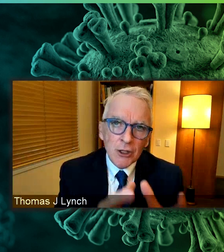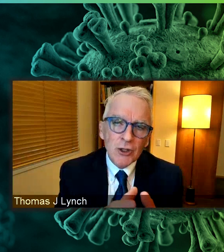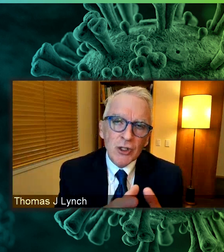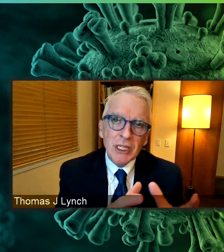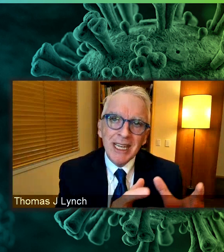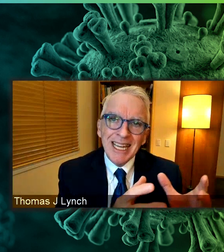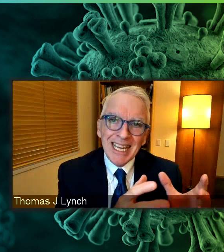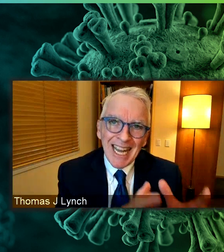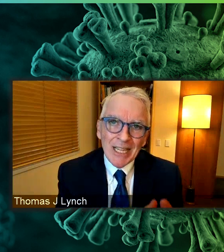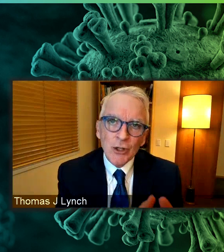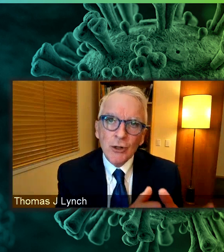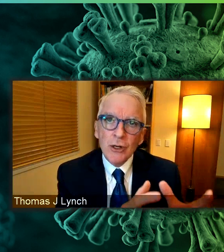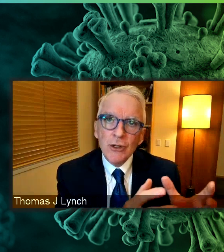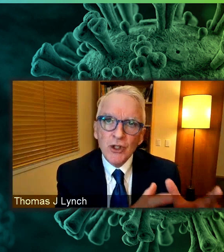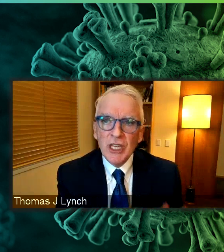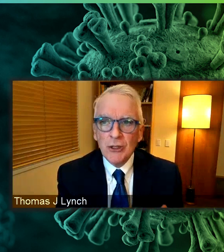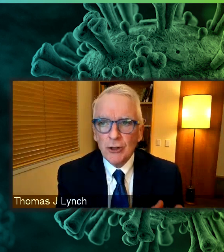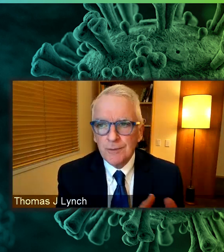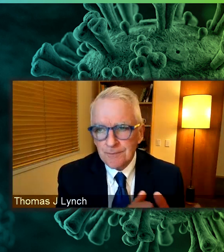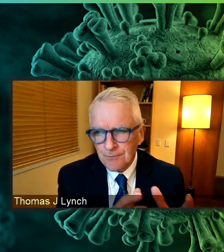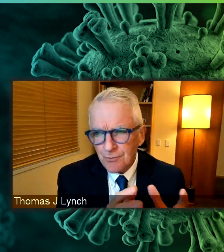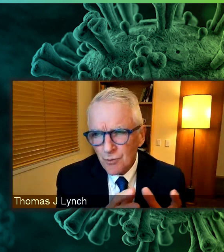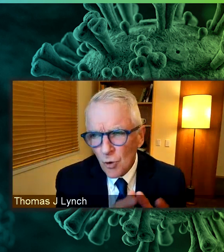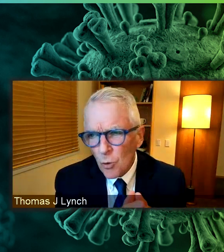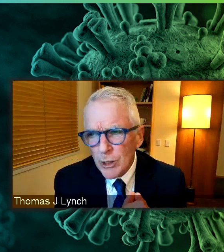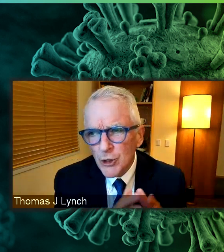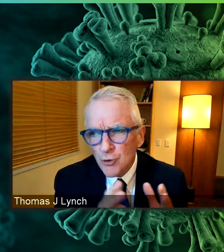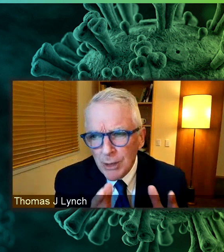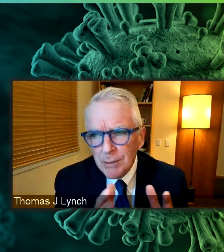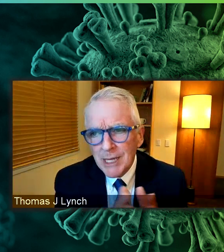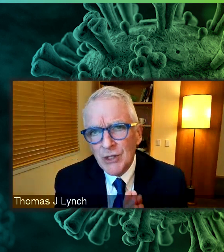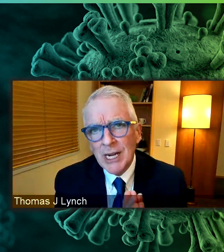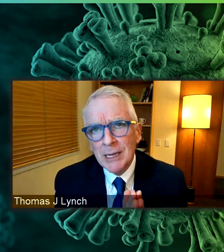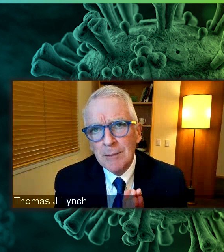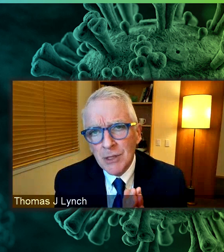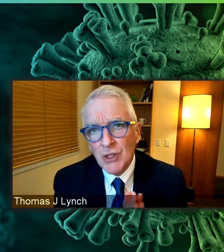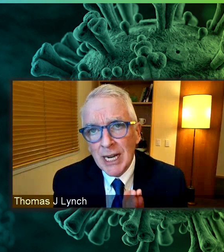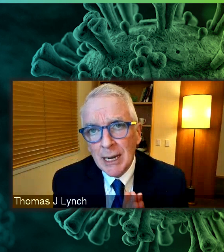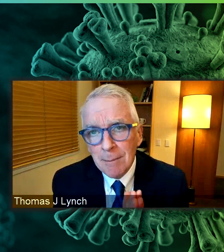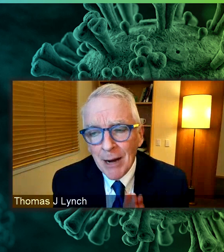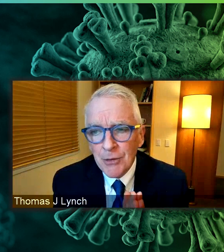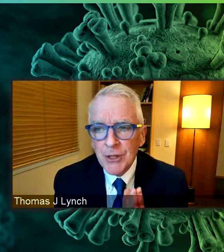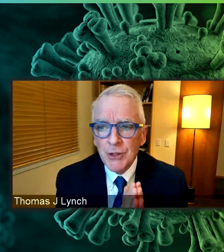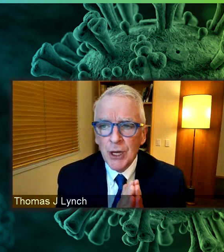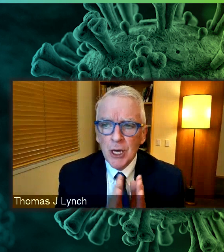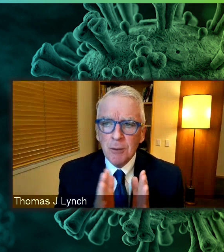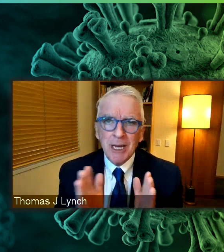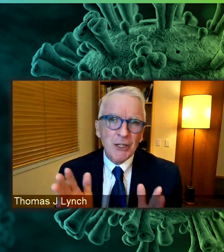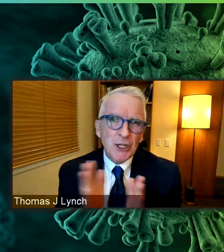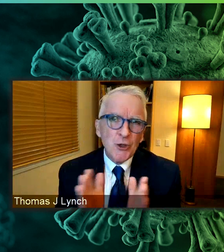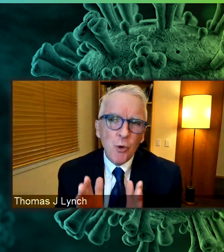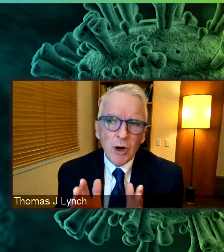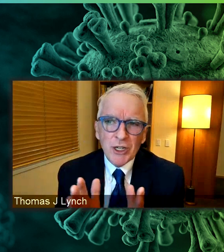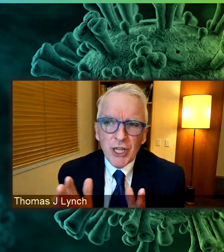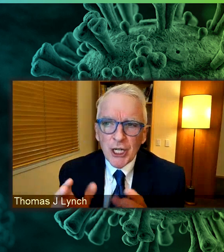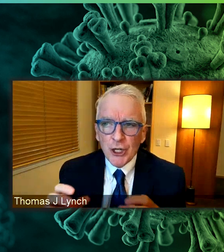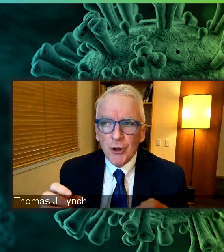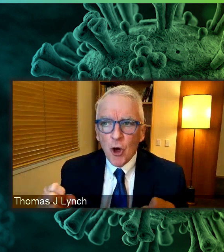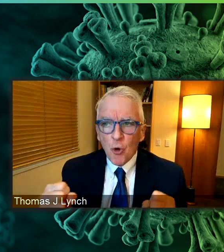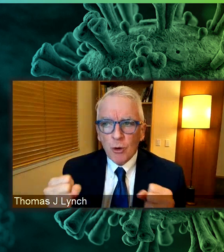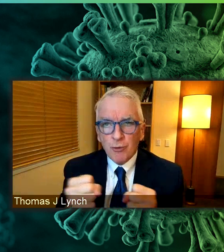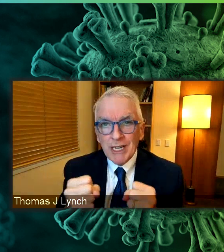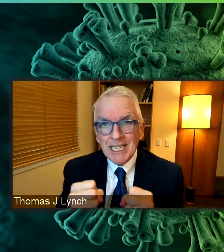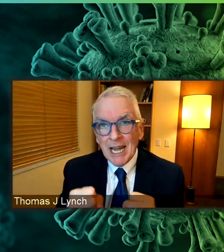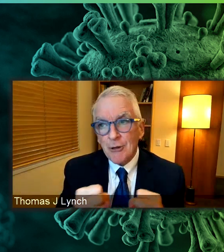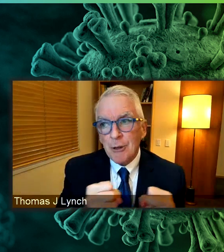Hutchinson Cancer Center. We're extremely excited about this because this new organization